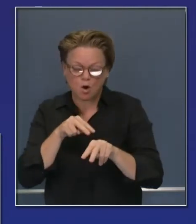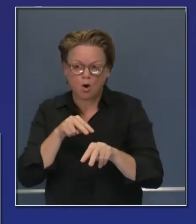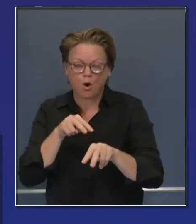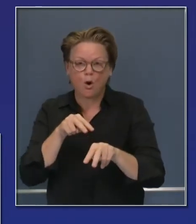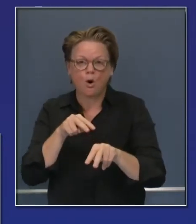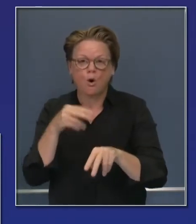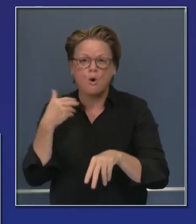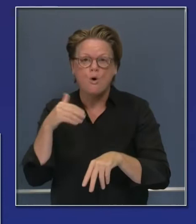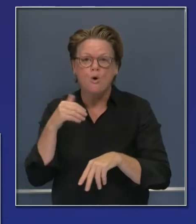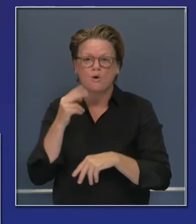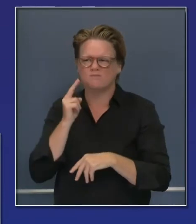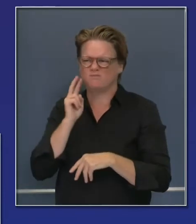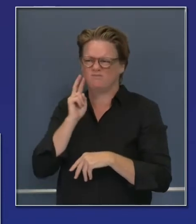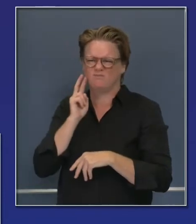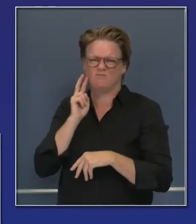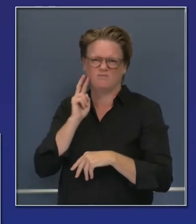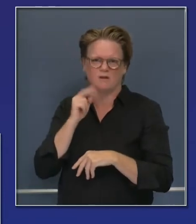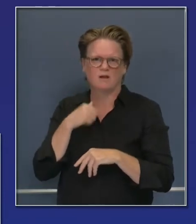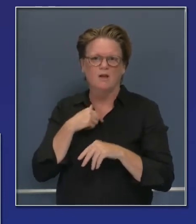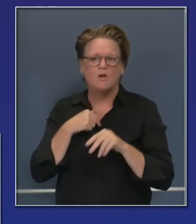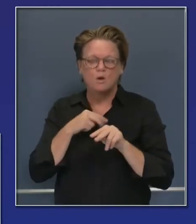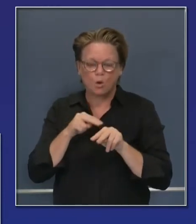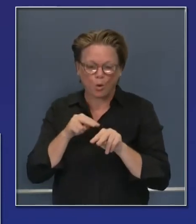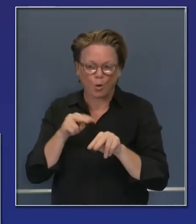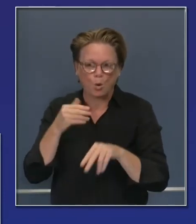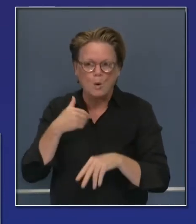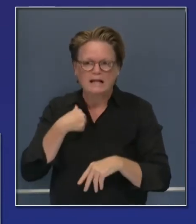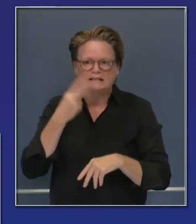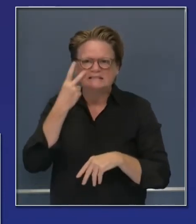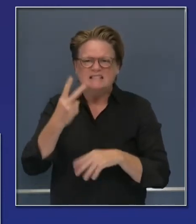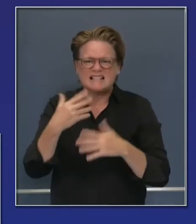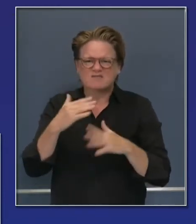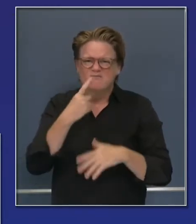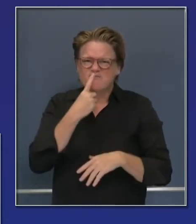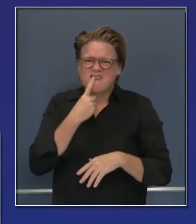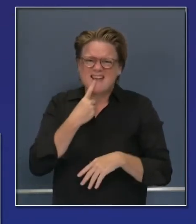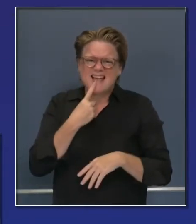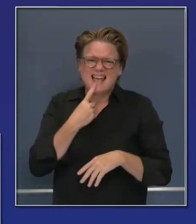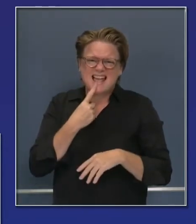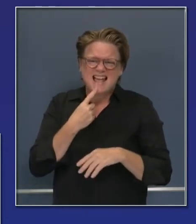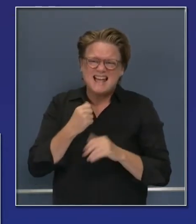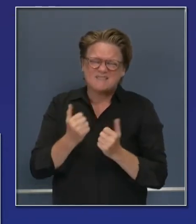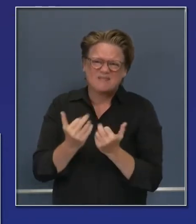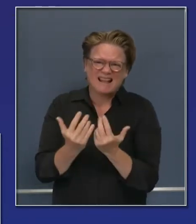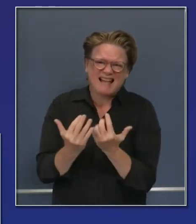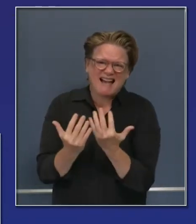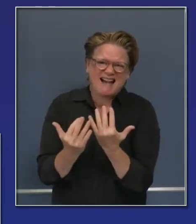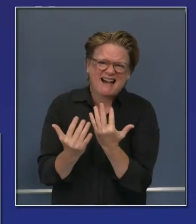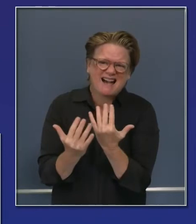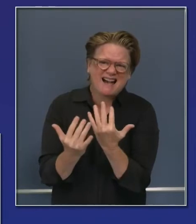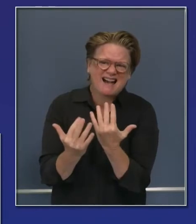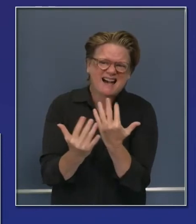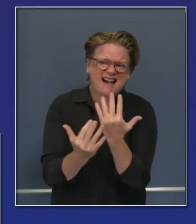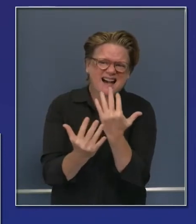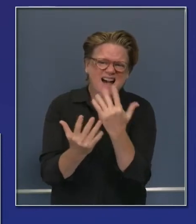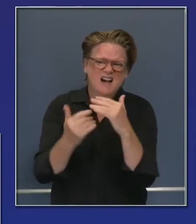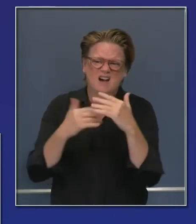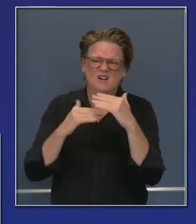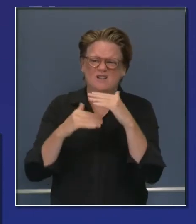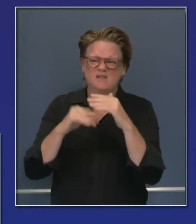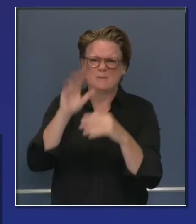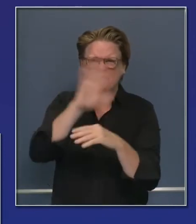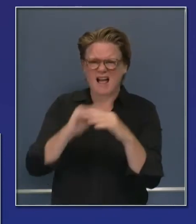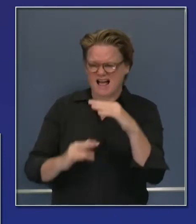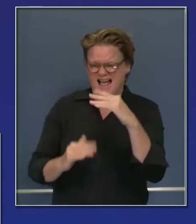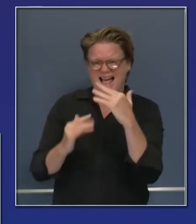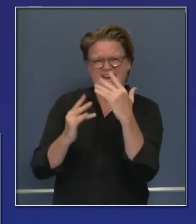seeing flames as high as 10 stories, 100 feet, an extraordinary complex that came together, one